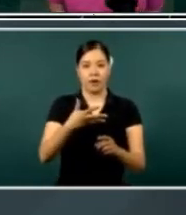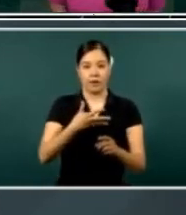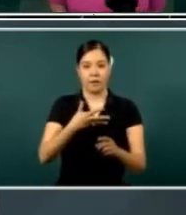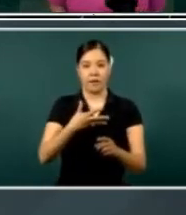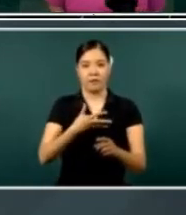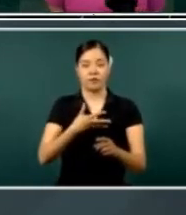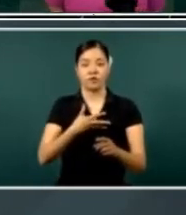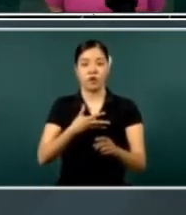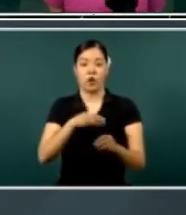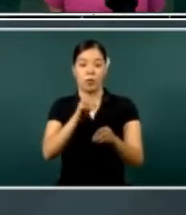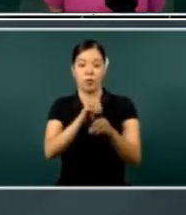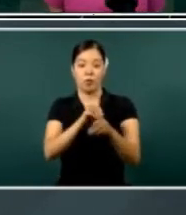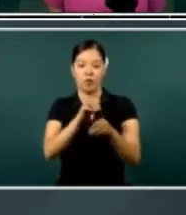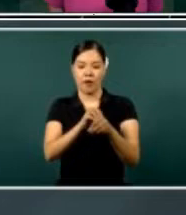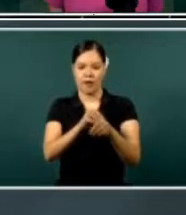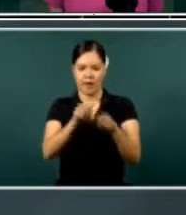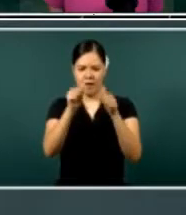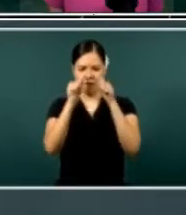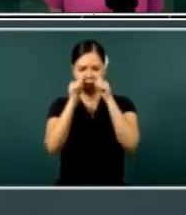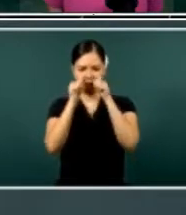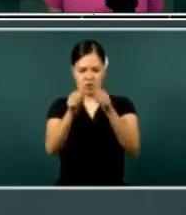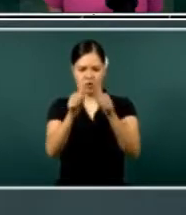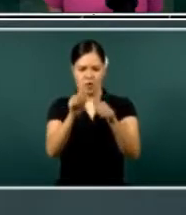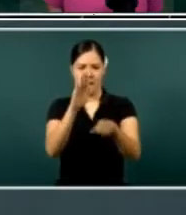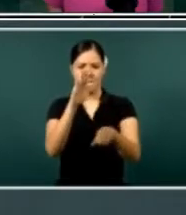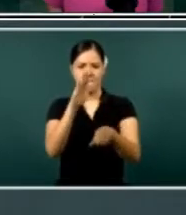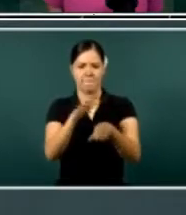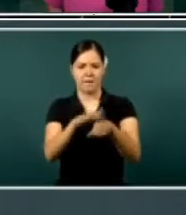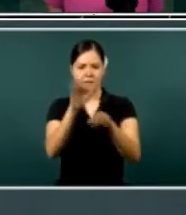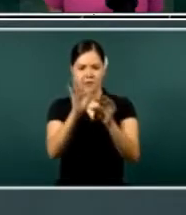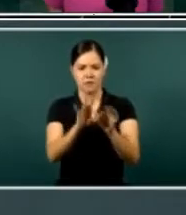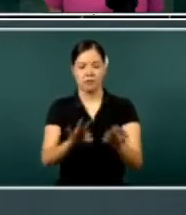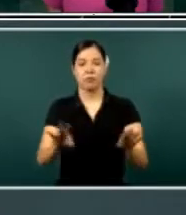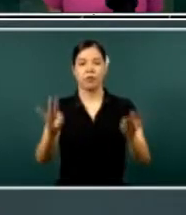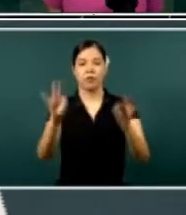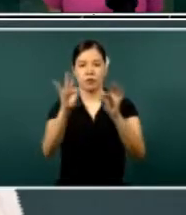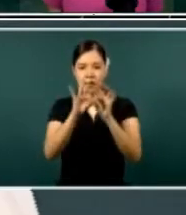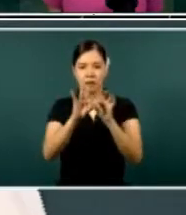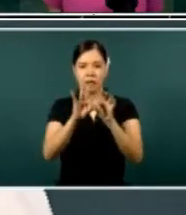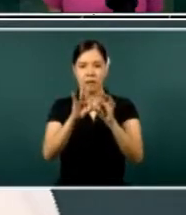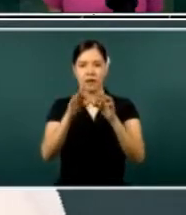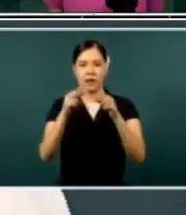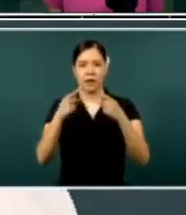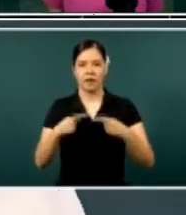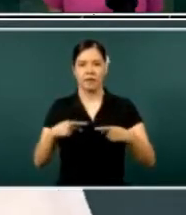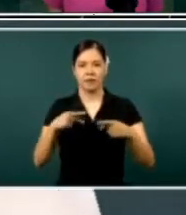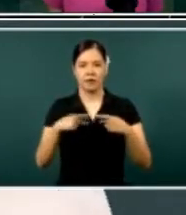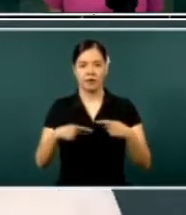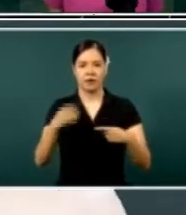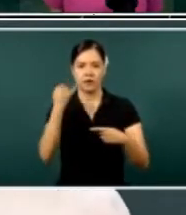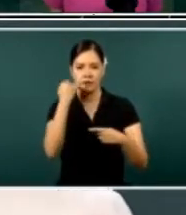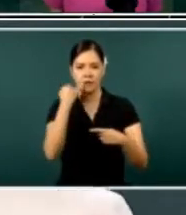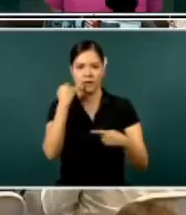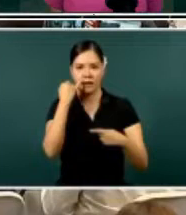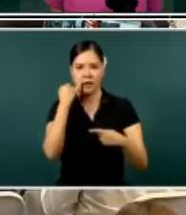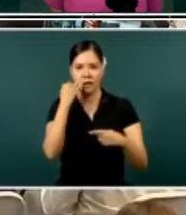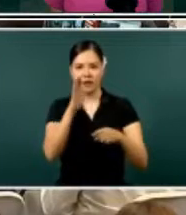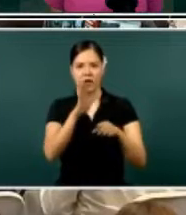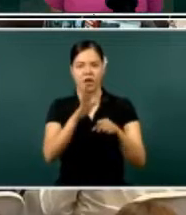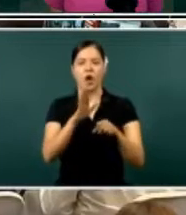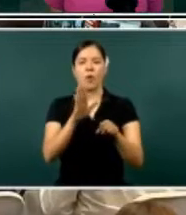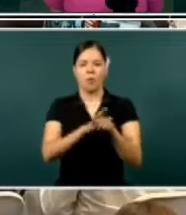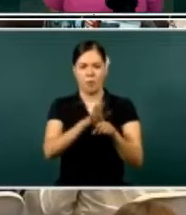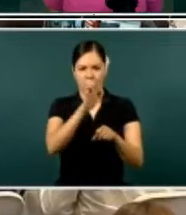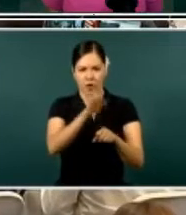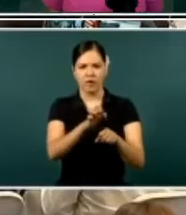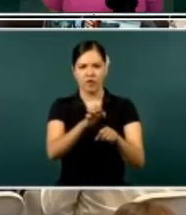that we have, that we will have an attention preferentially to our people and our communities. In